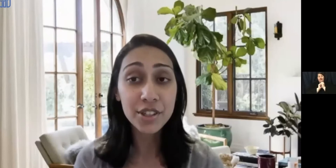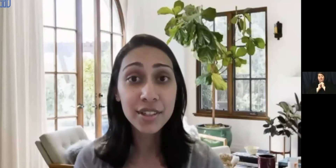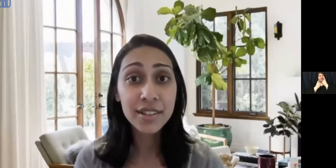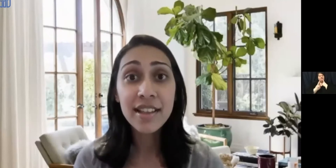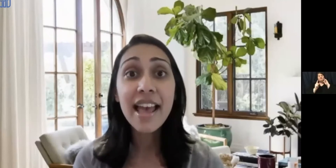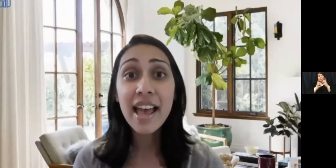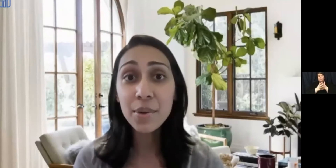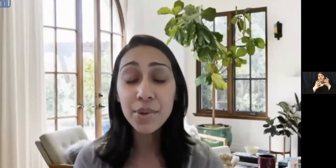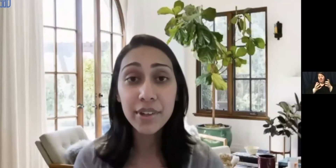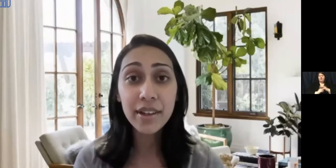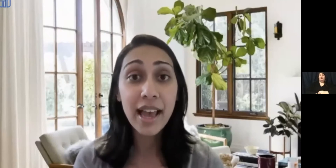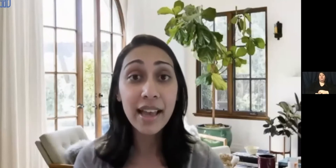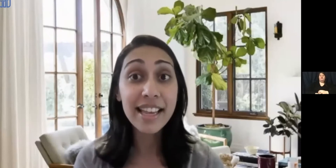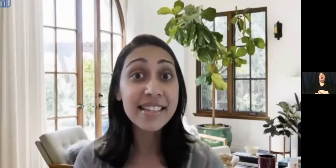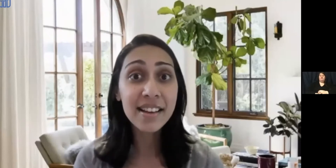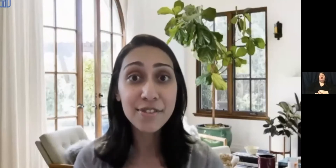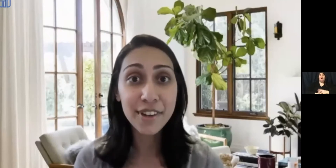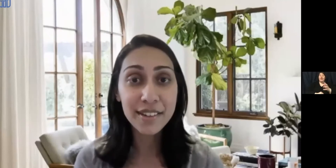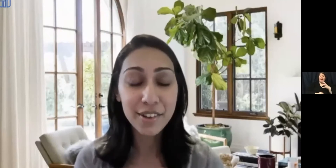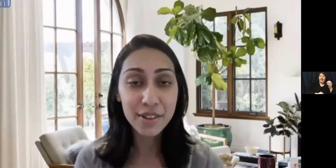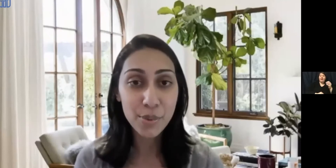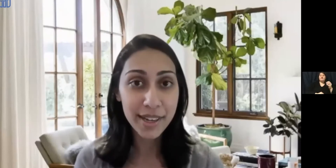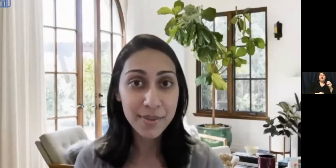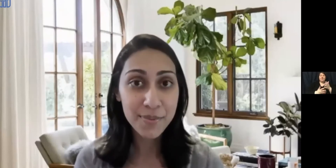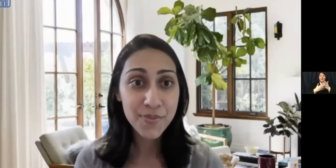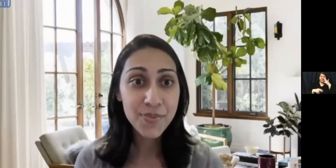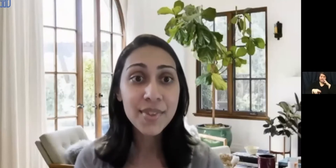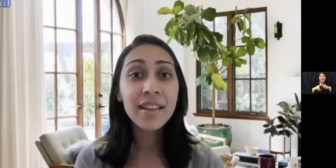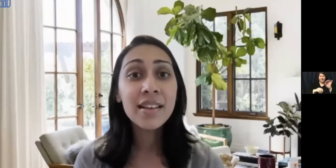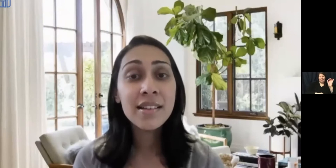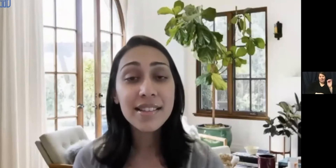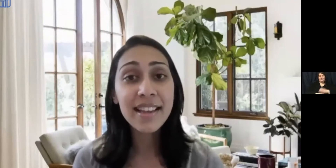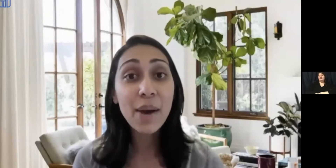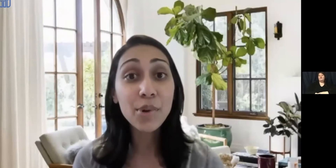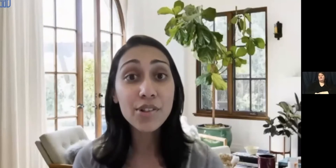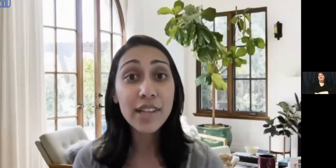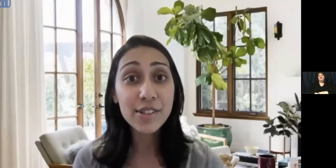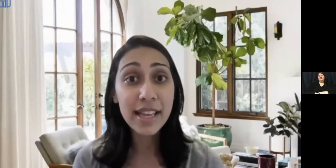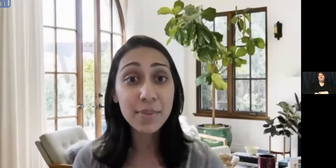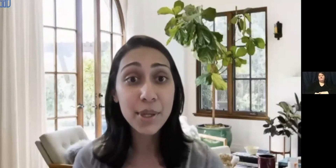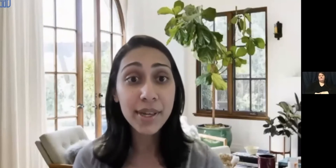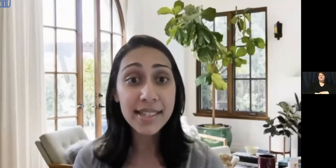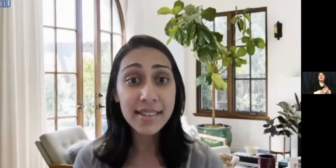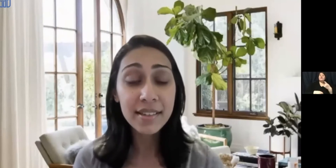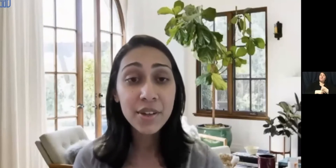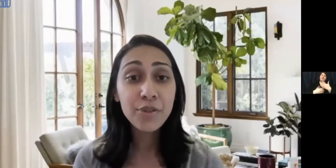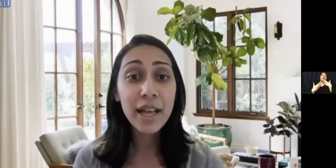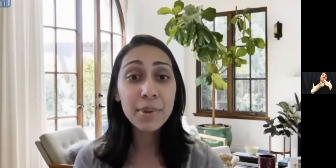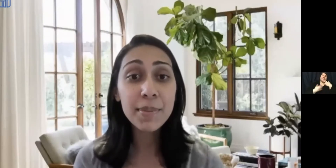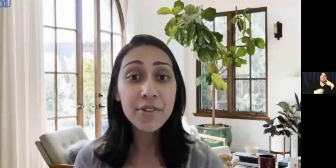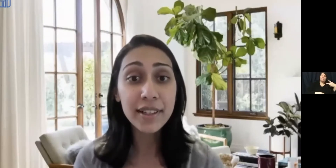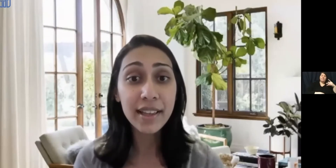so much and we have had a ton of fun along the way. Today, I would also like to thank PYD